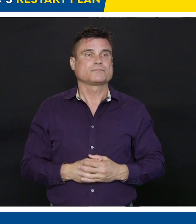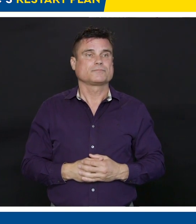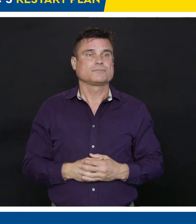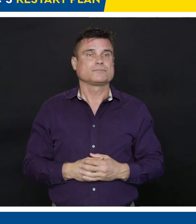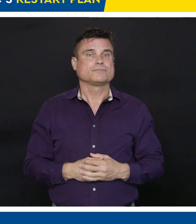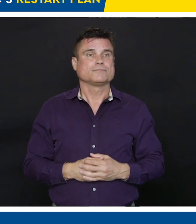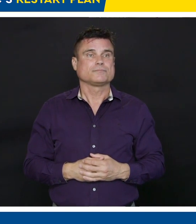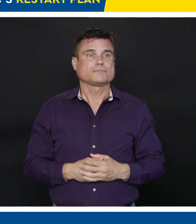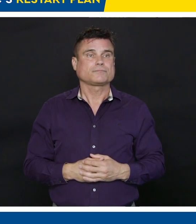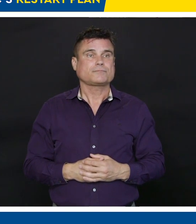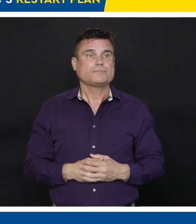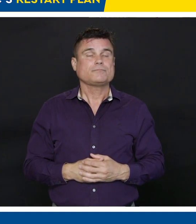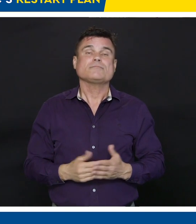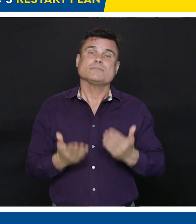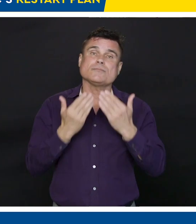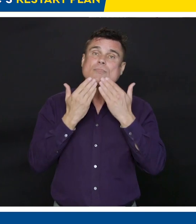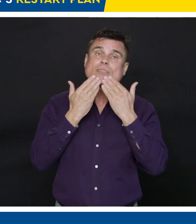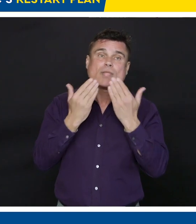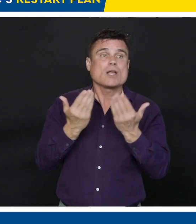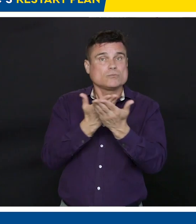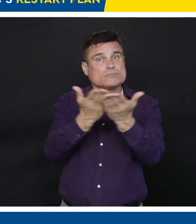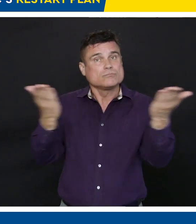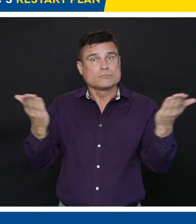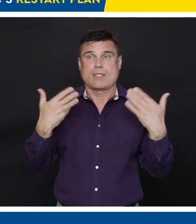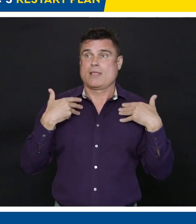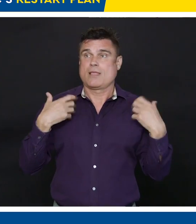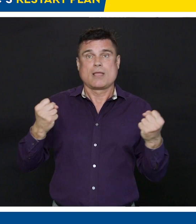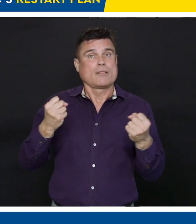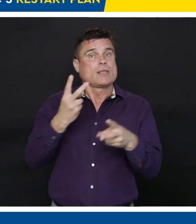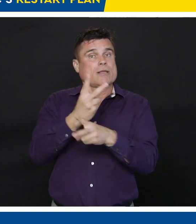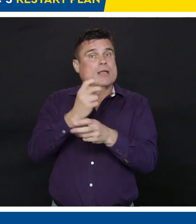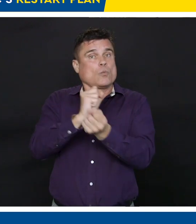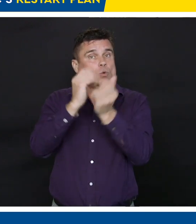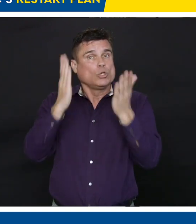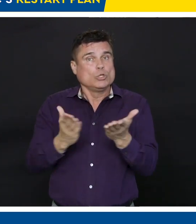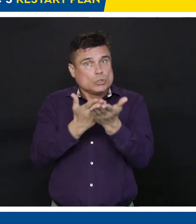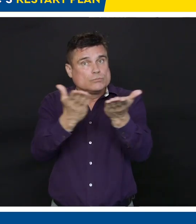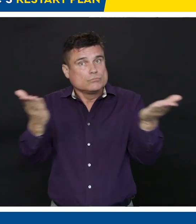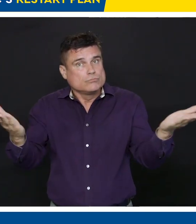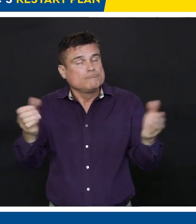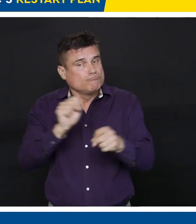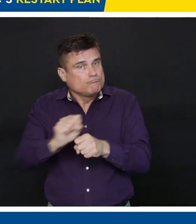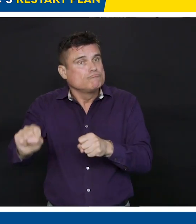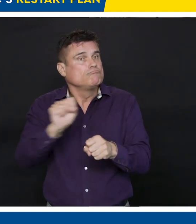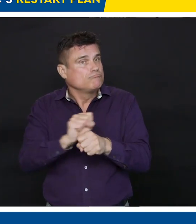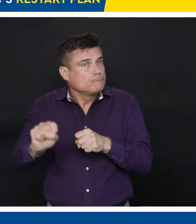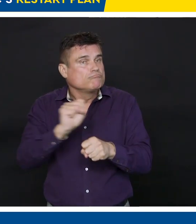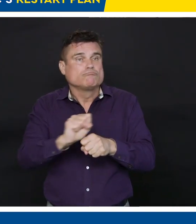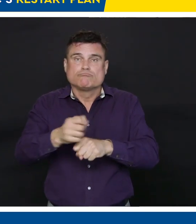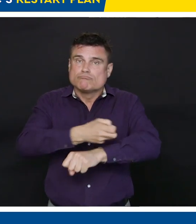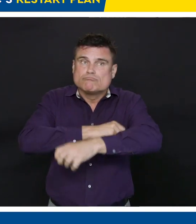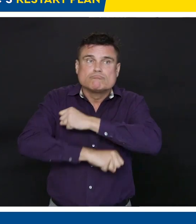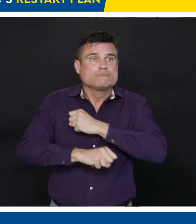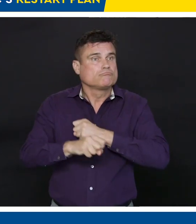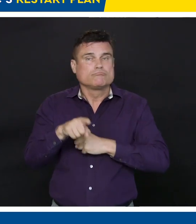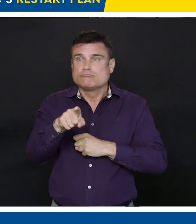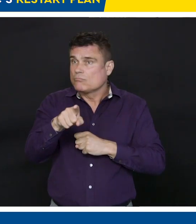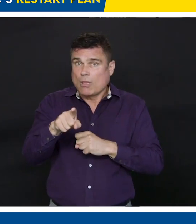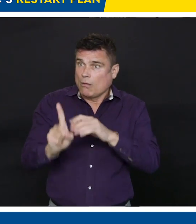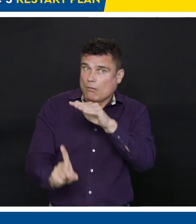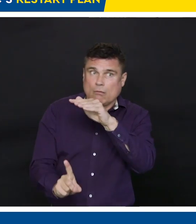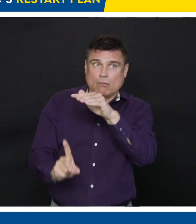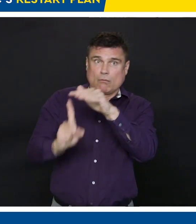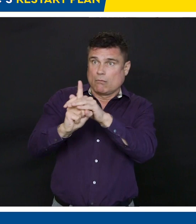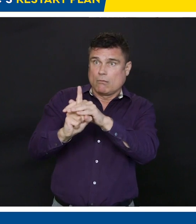behind. We're grateful to those health care workers and first responders who've been there to help the sick and the dying. Every day,